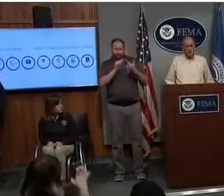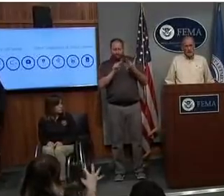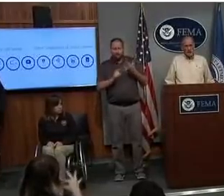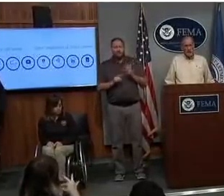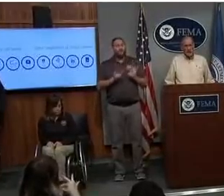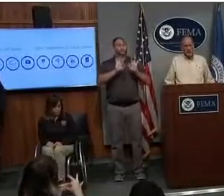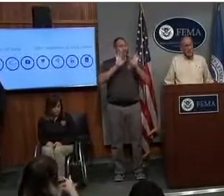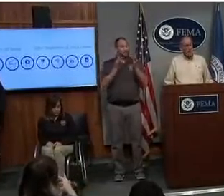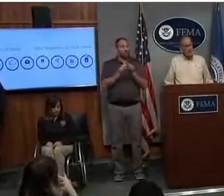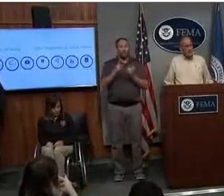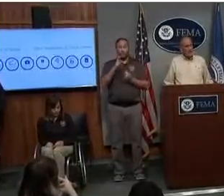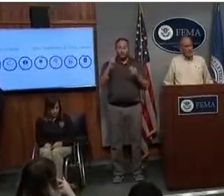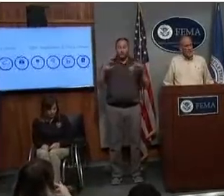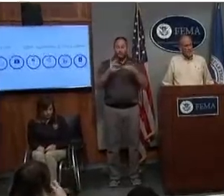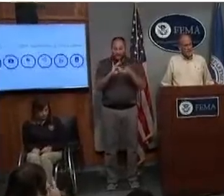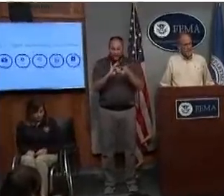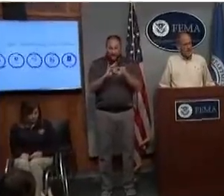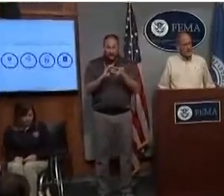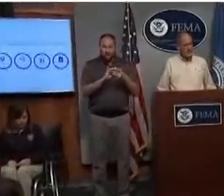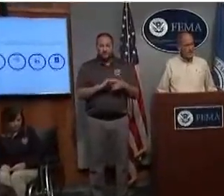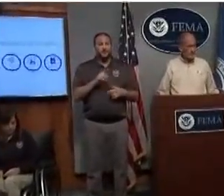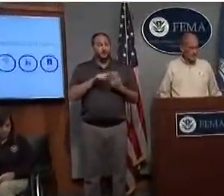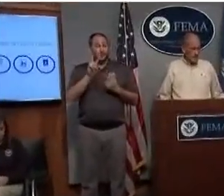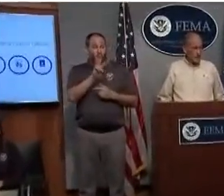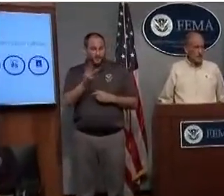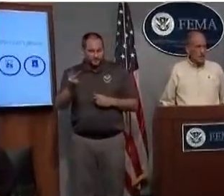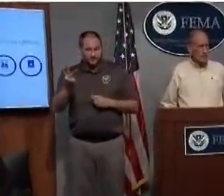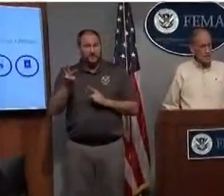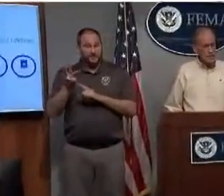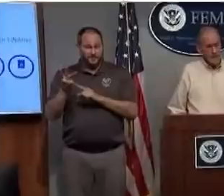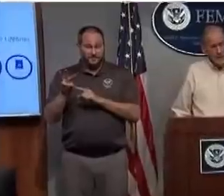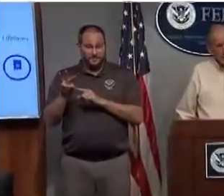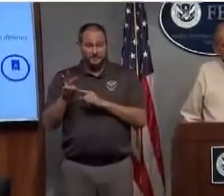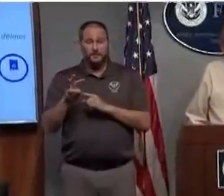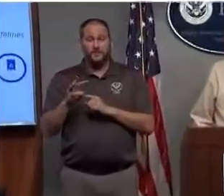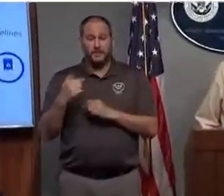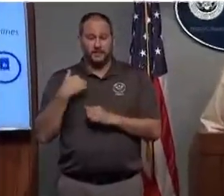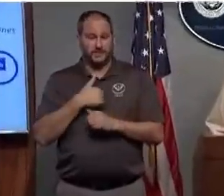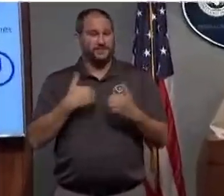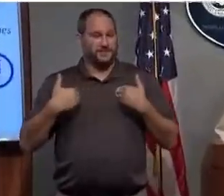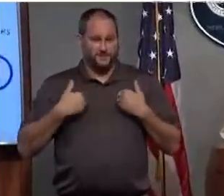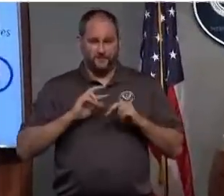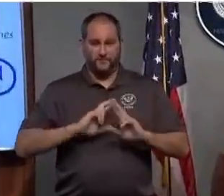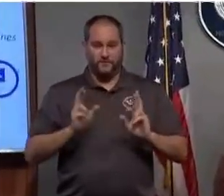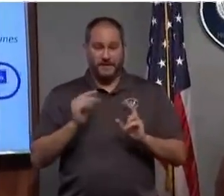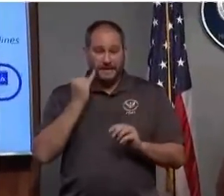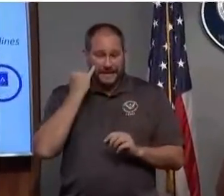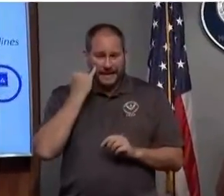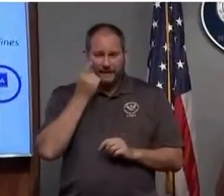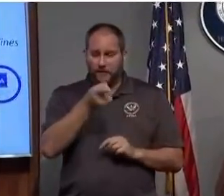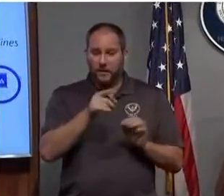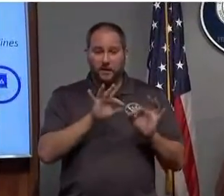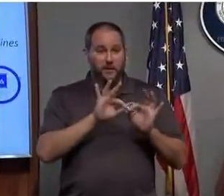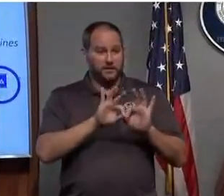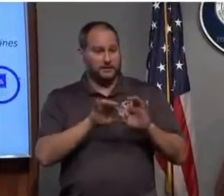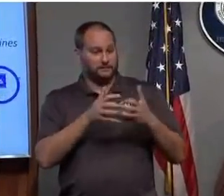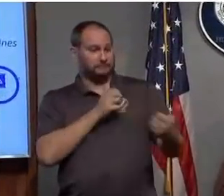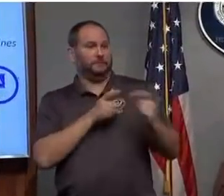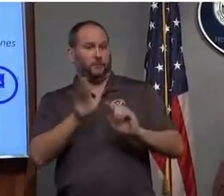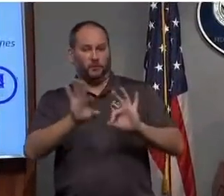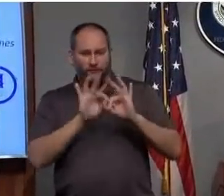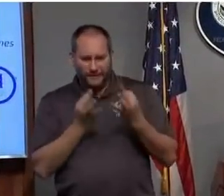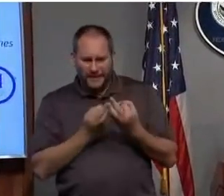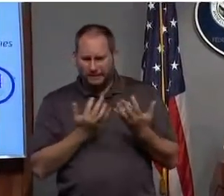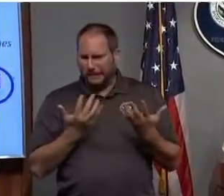website that we operate in case you have been separated from your family or if you're concerned